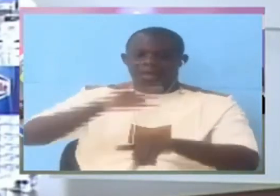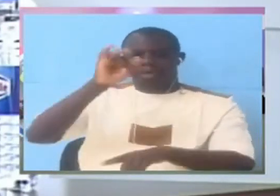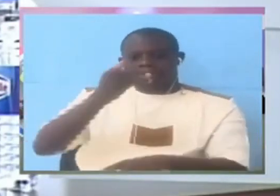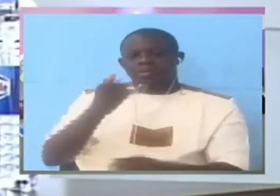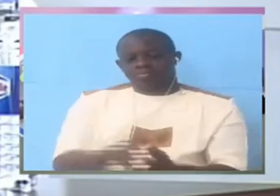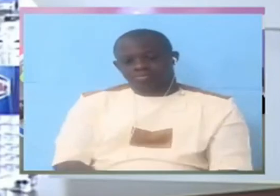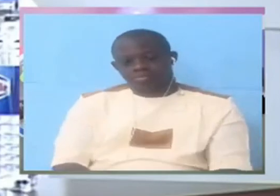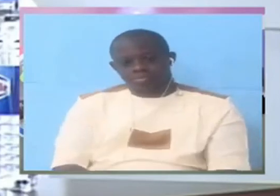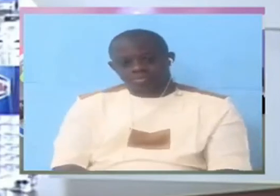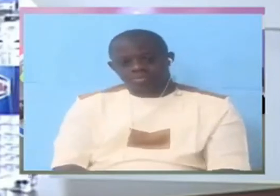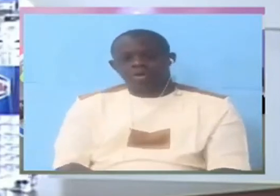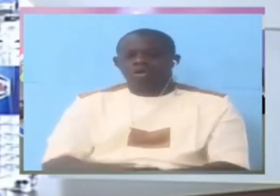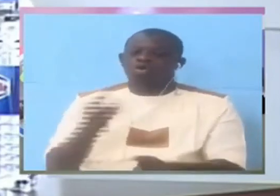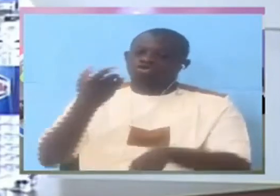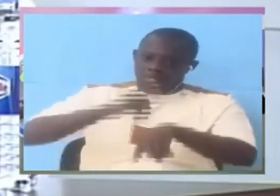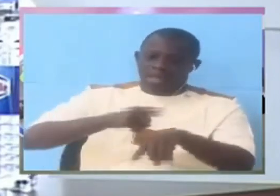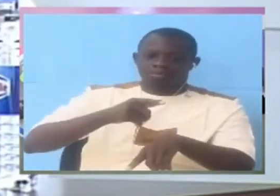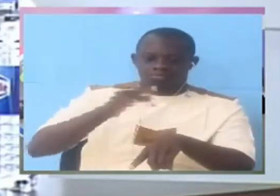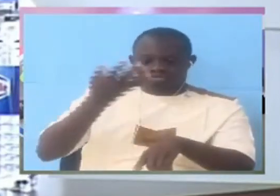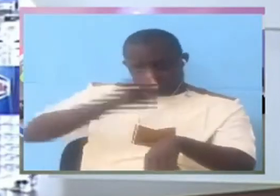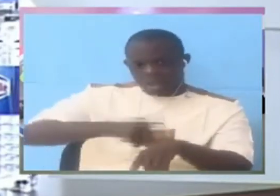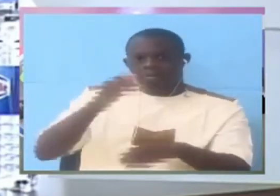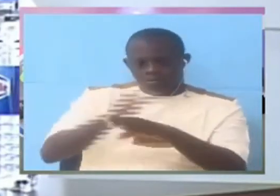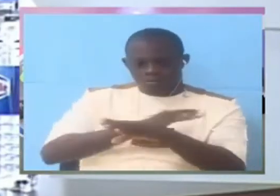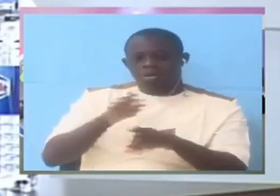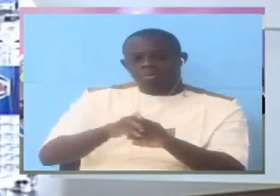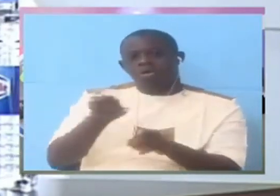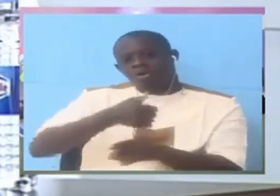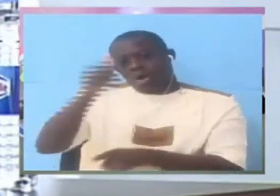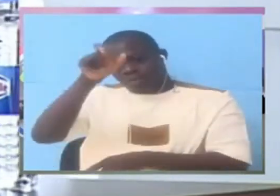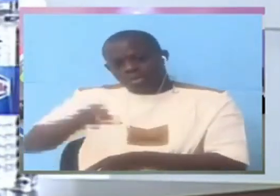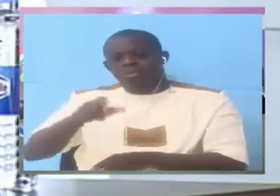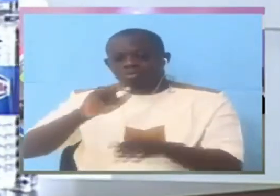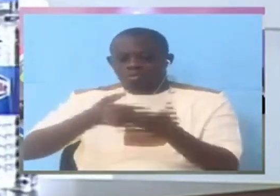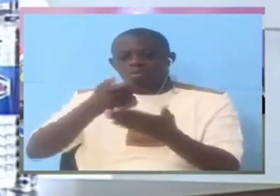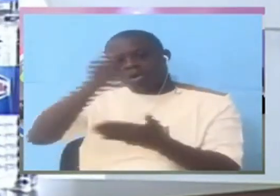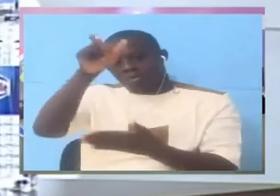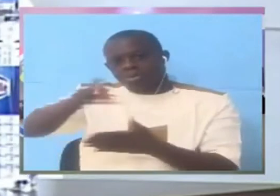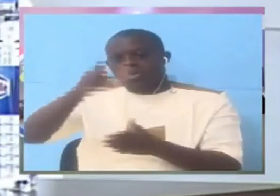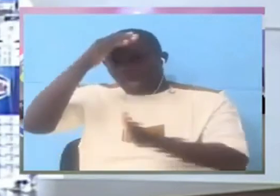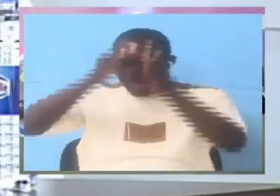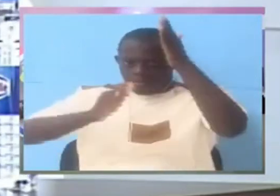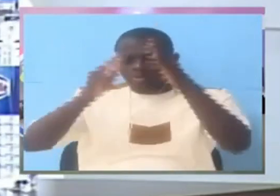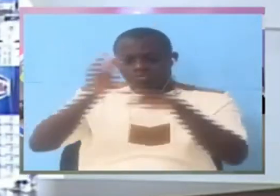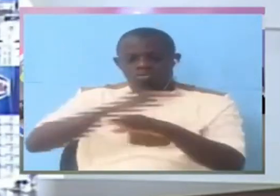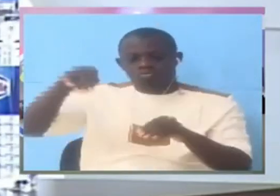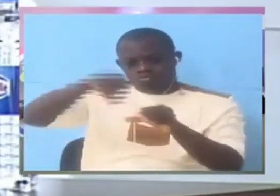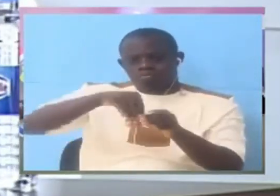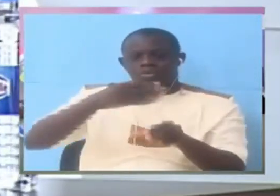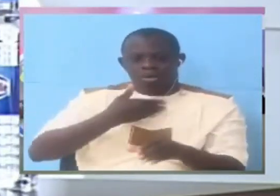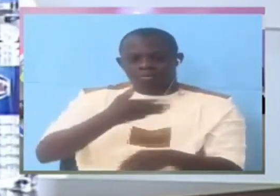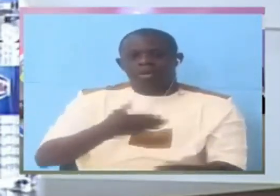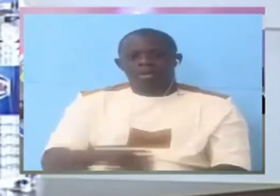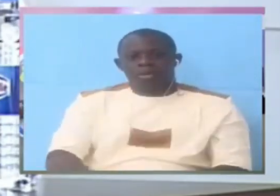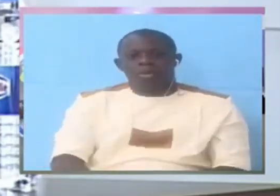meaning that I'm really like the military int will come with them yeah jama model so general me can I it's what it's